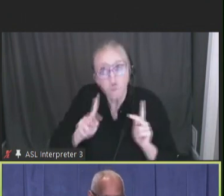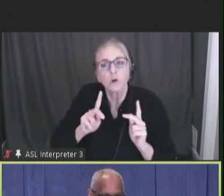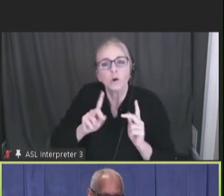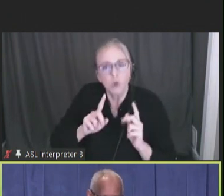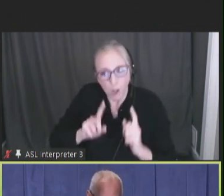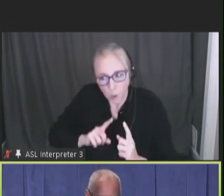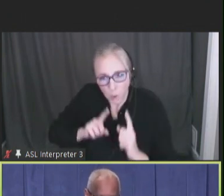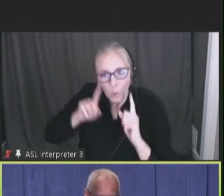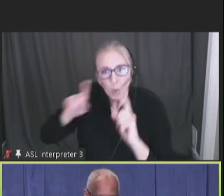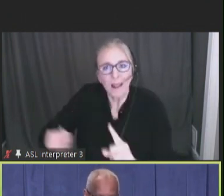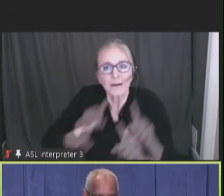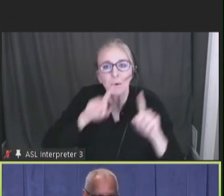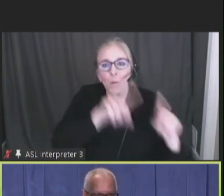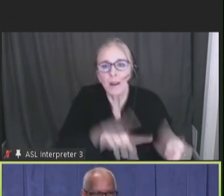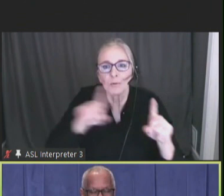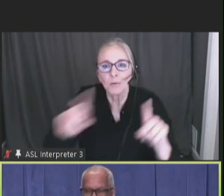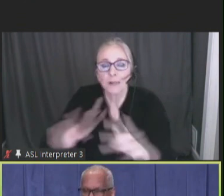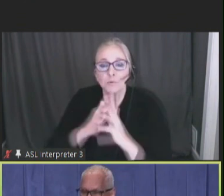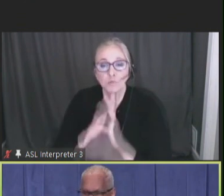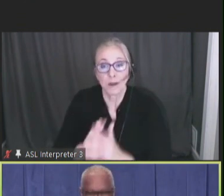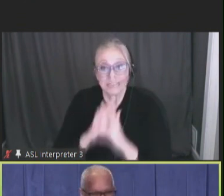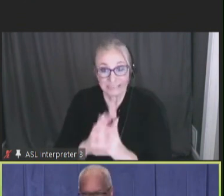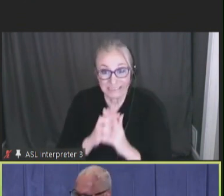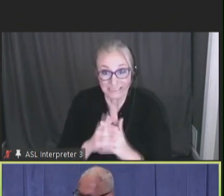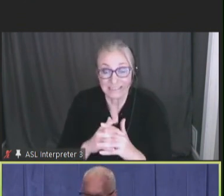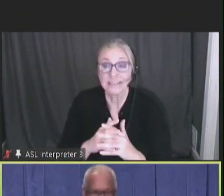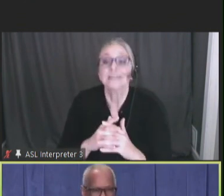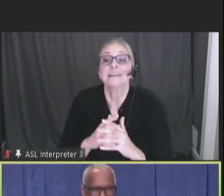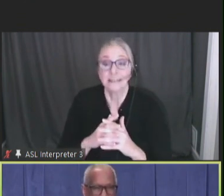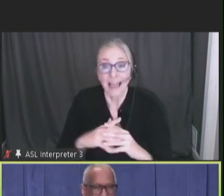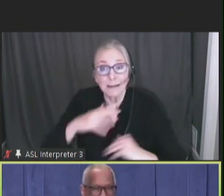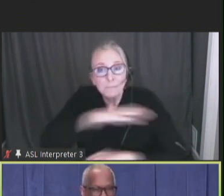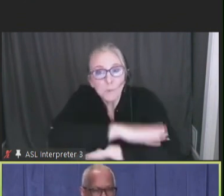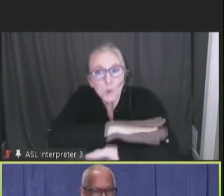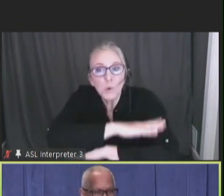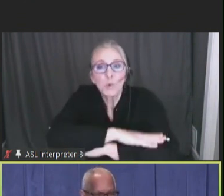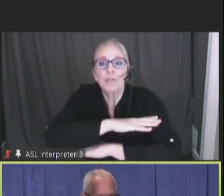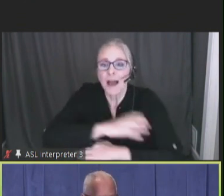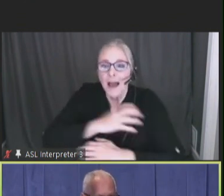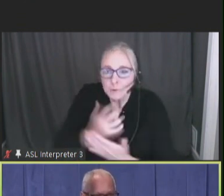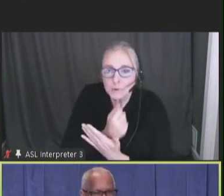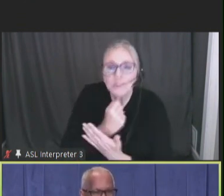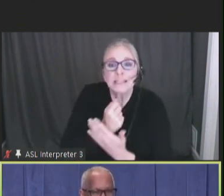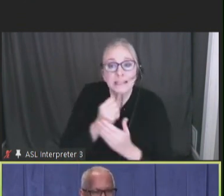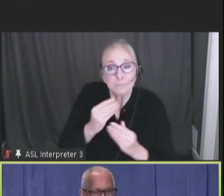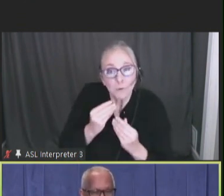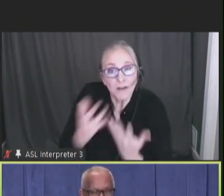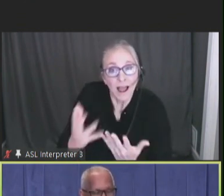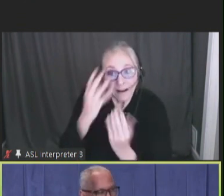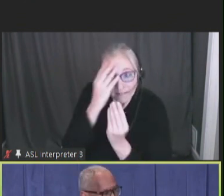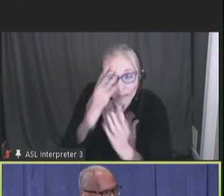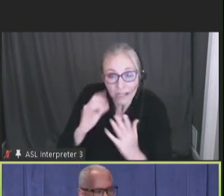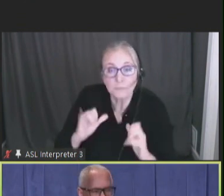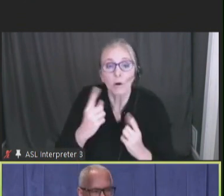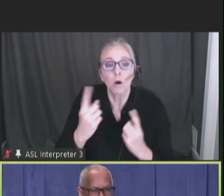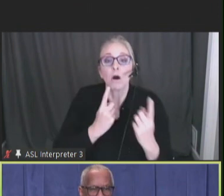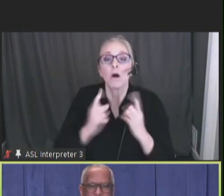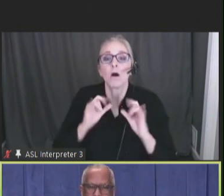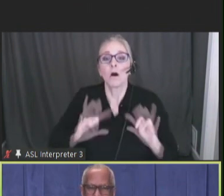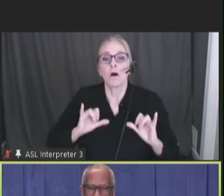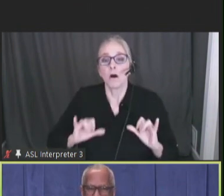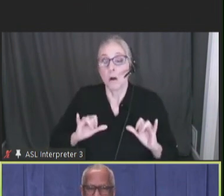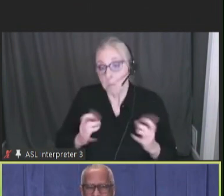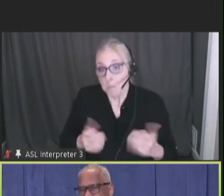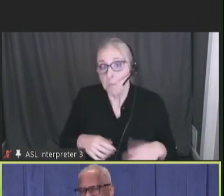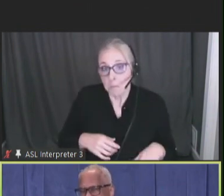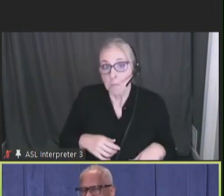wrestling matches and had their booth and the opportunity and provided information that it was like, oh,